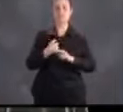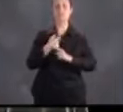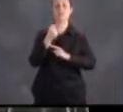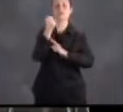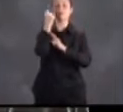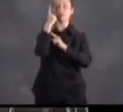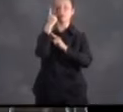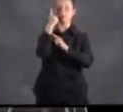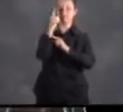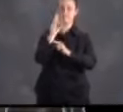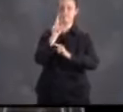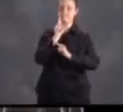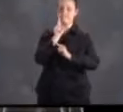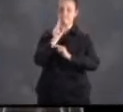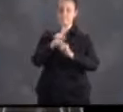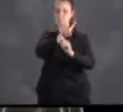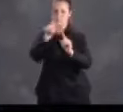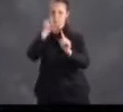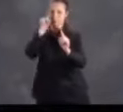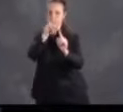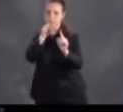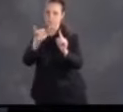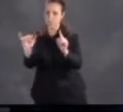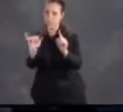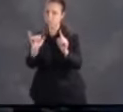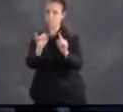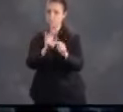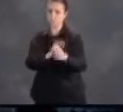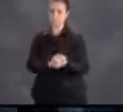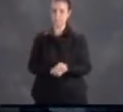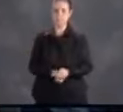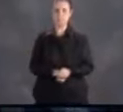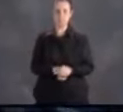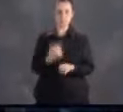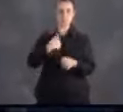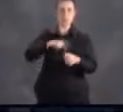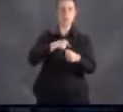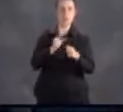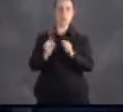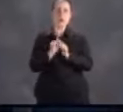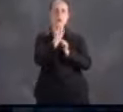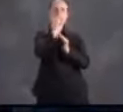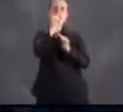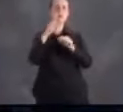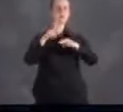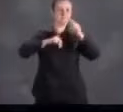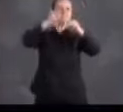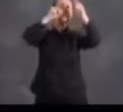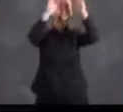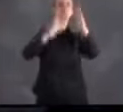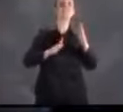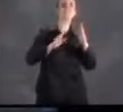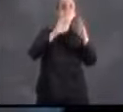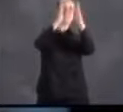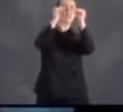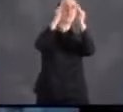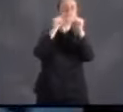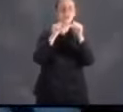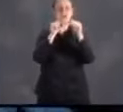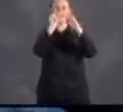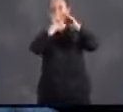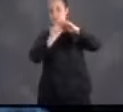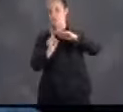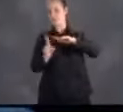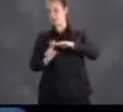After 9-11, I realized Houston could be a target, too. We were in a tall Houston downtown building, and I remember